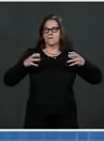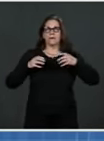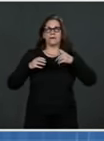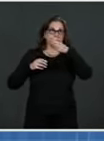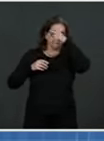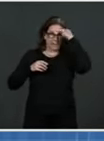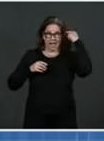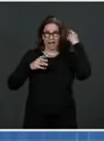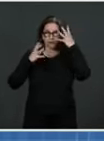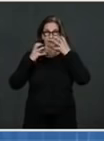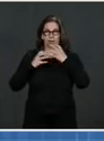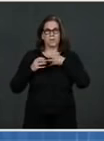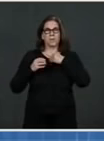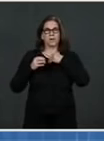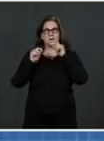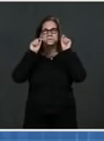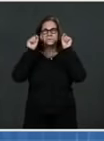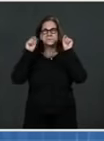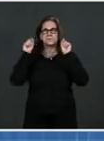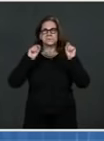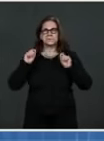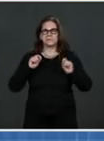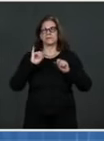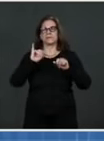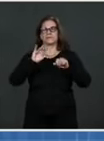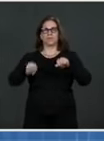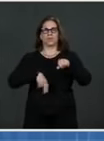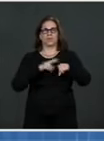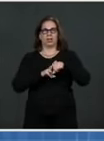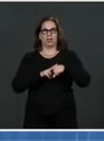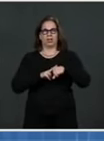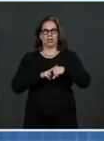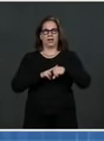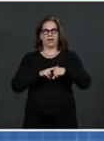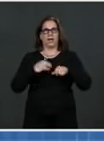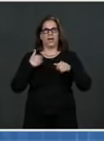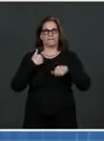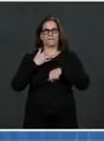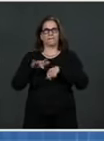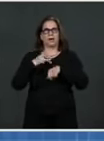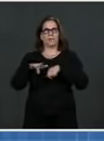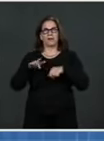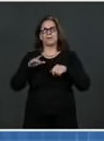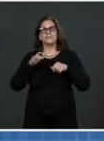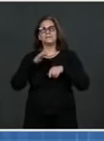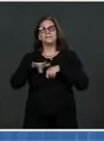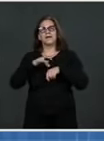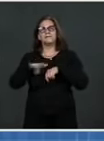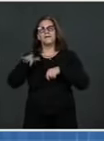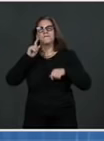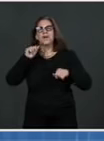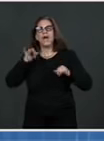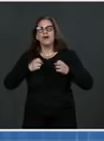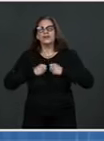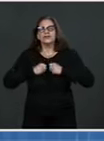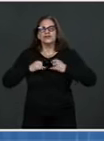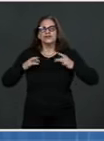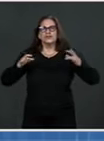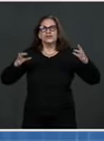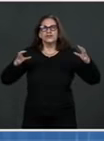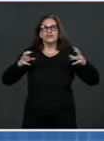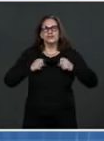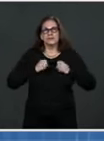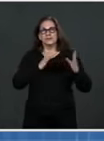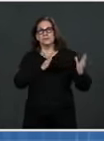lung, because there are air spaces. On the right-hand side of the slide is a patient that I made rounds